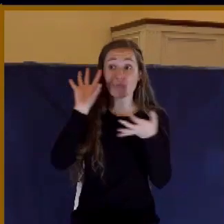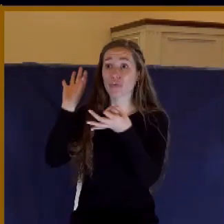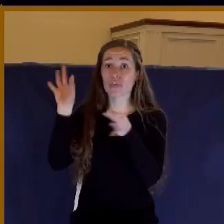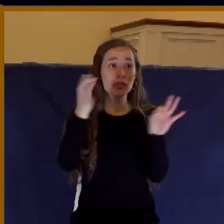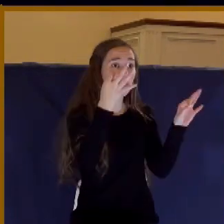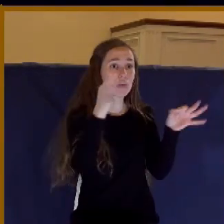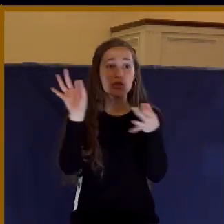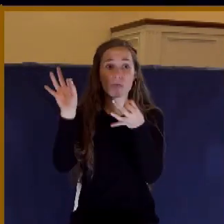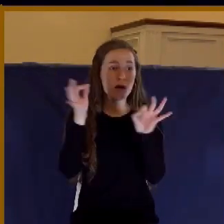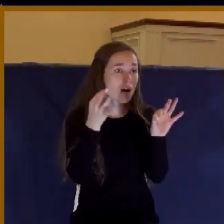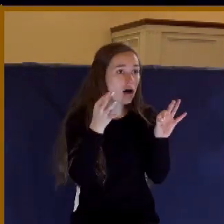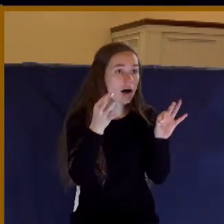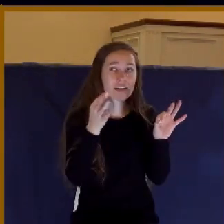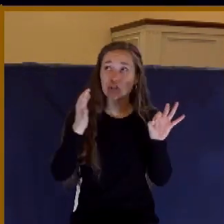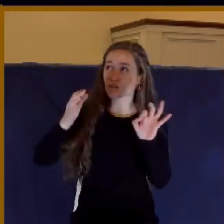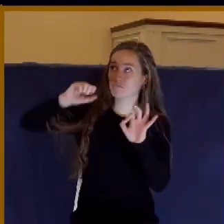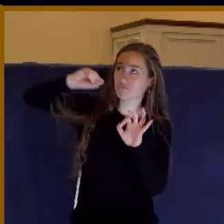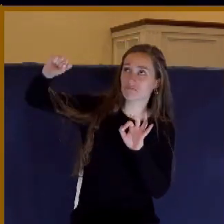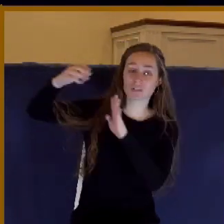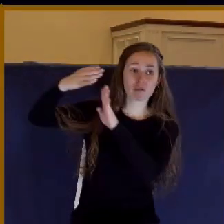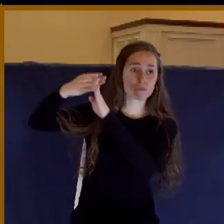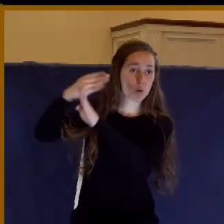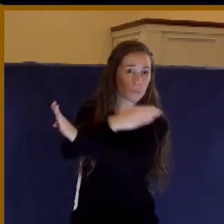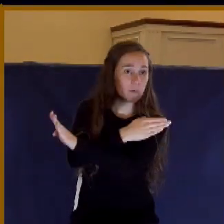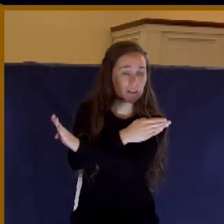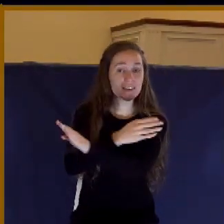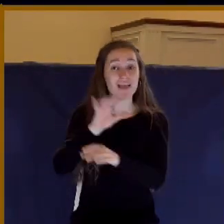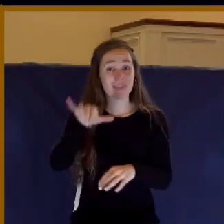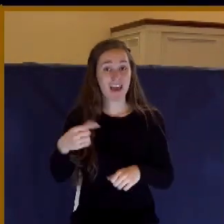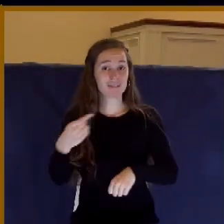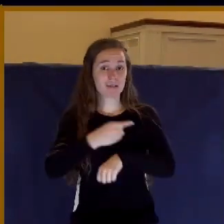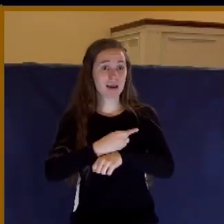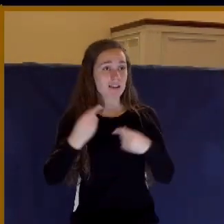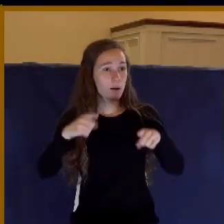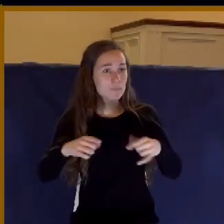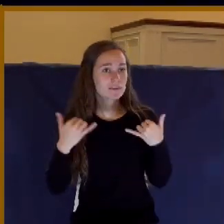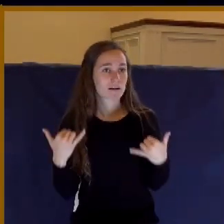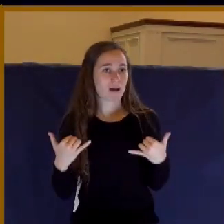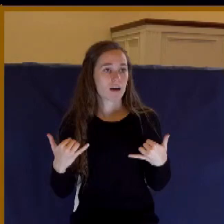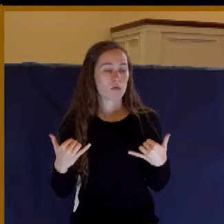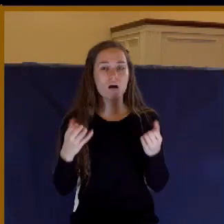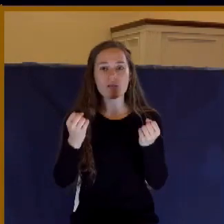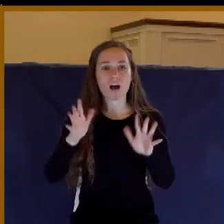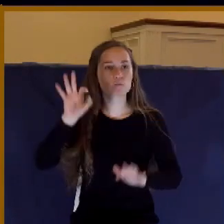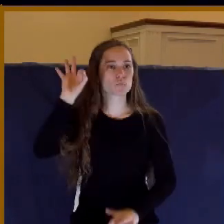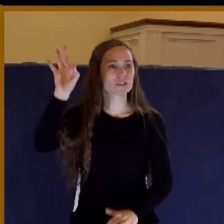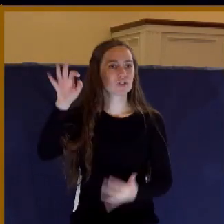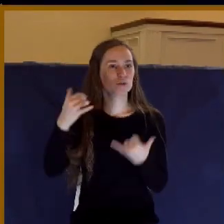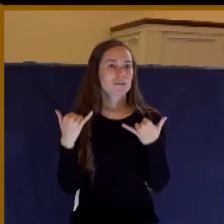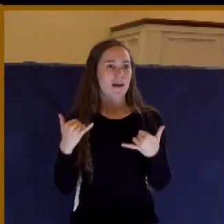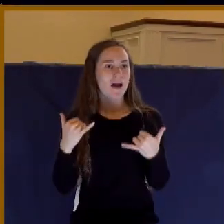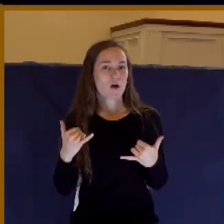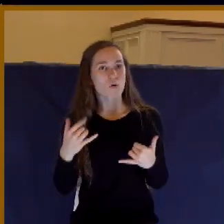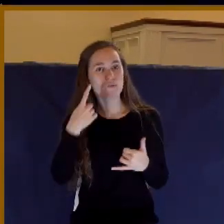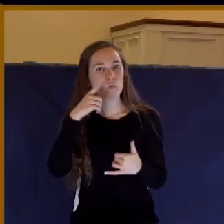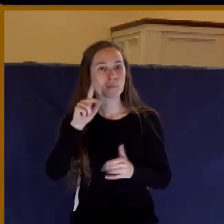here. We have a lot of preaching like that designed to satisfy itching ears.